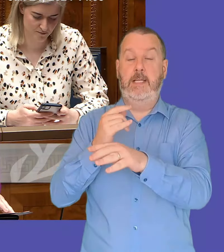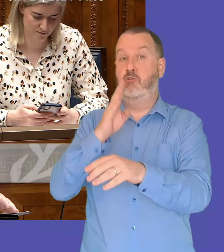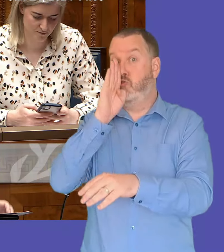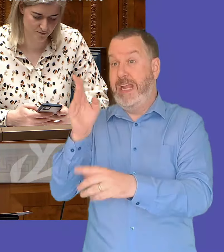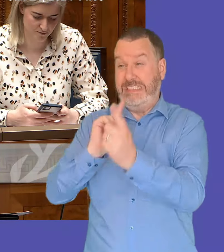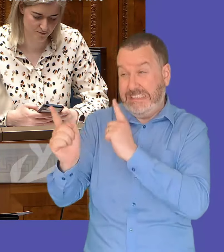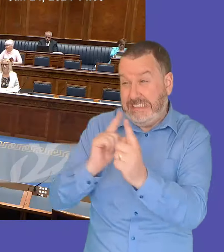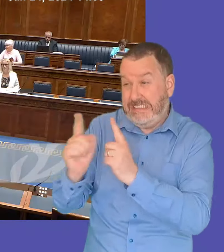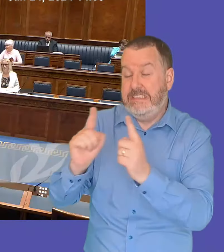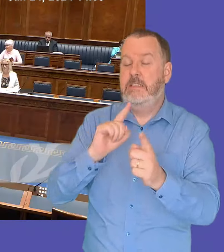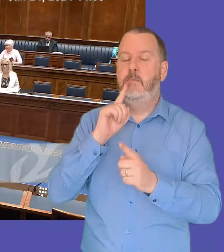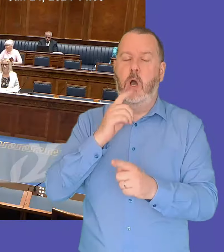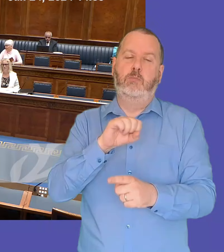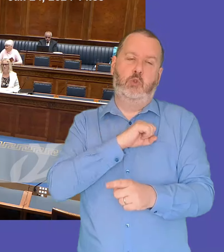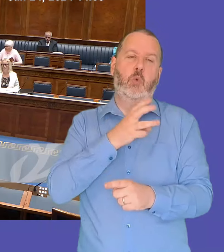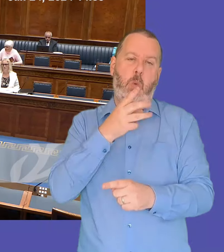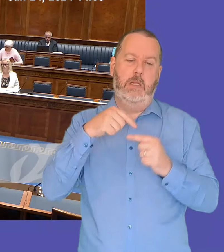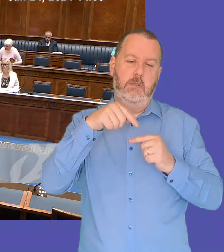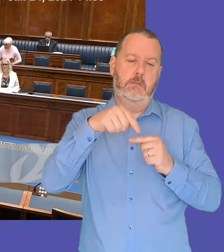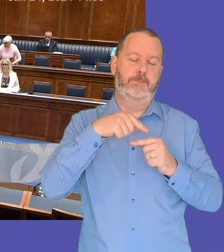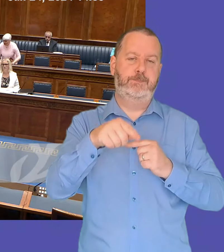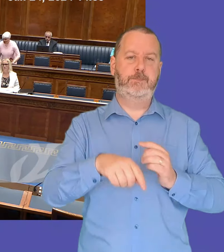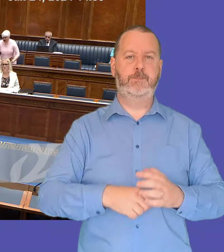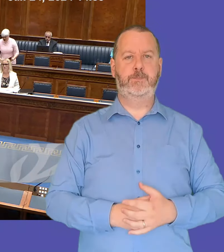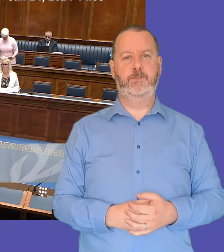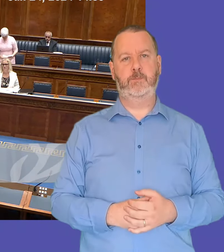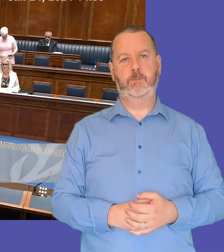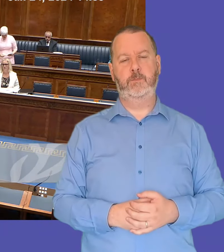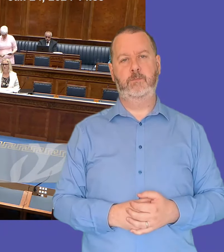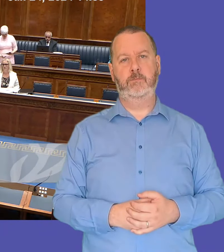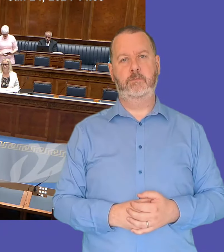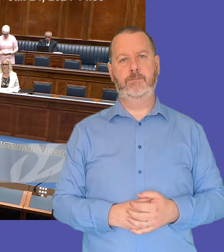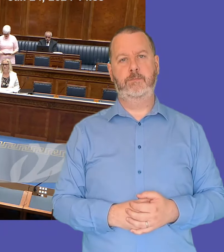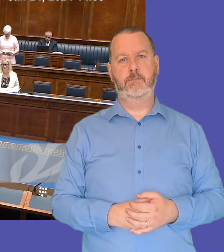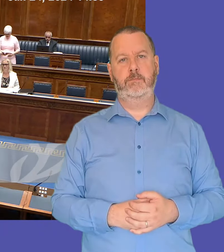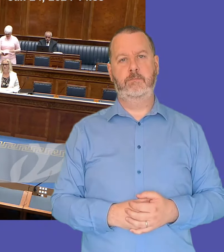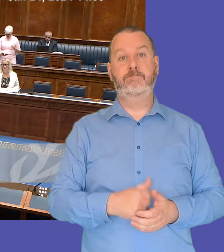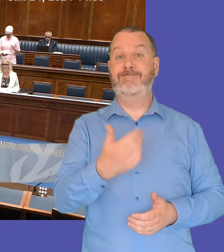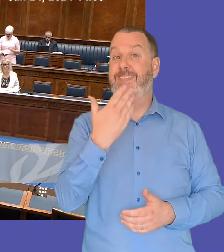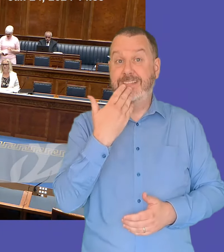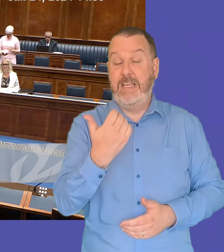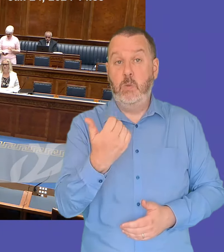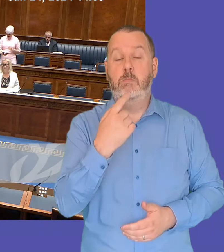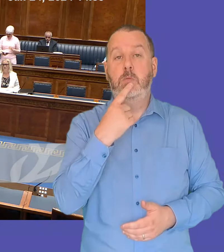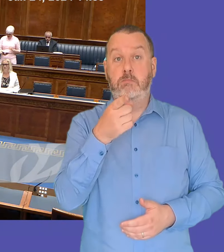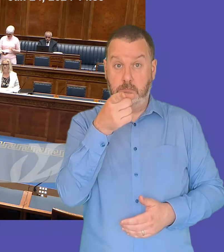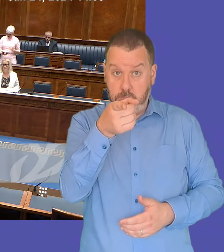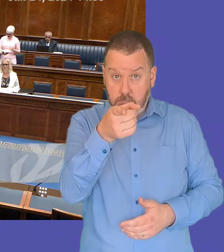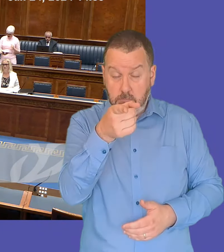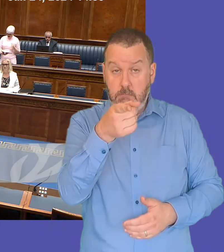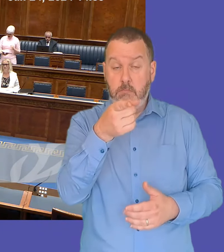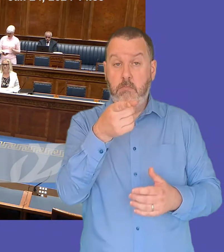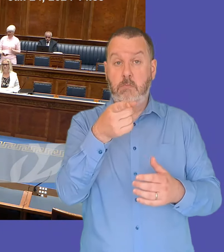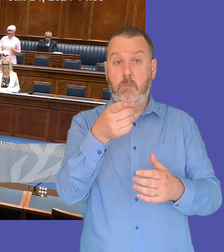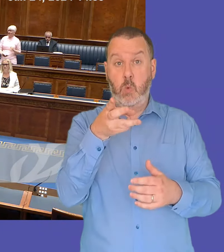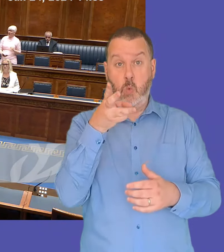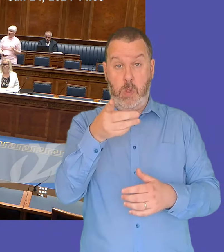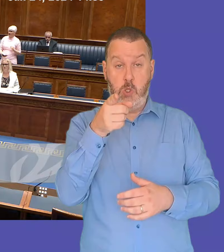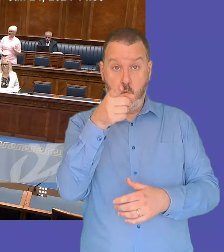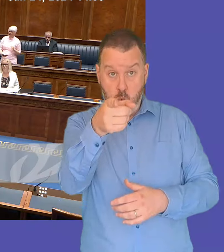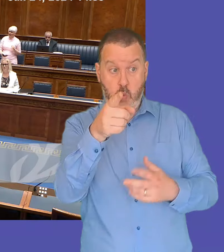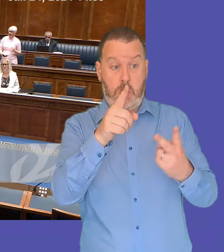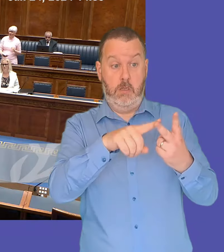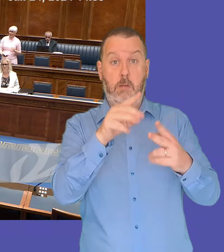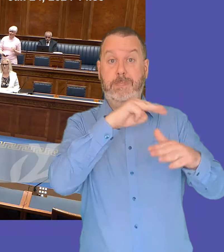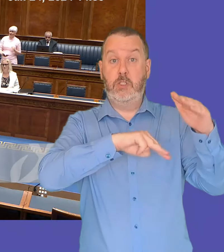it's a breaking story joanne bundy for supplementary thank the first minister for that but will she um the deputy first minister and the economy minister